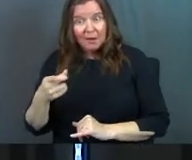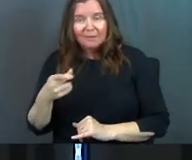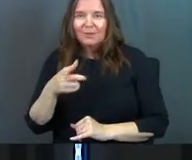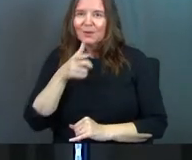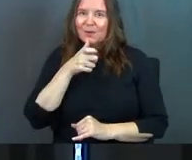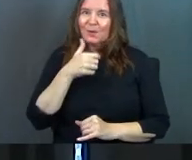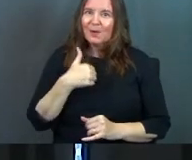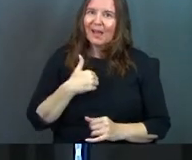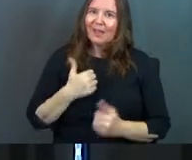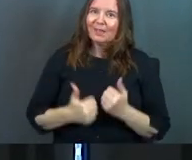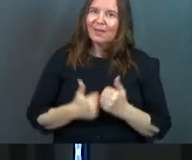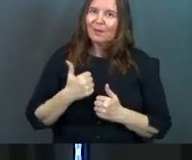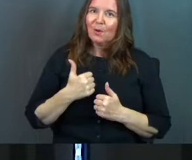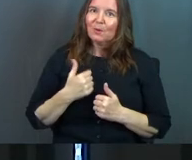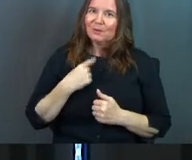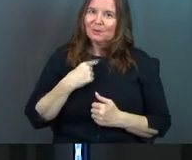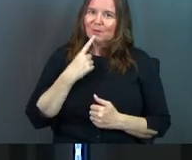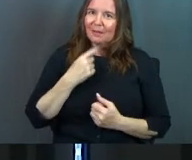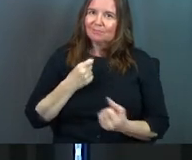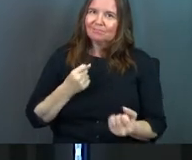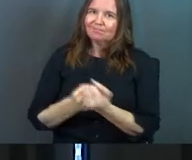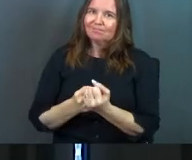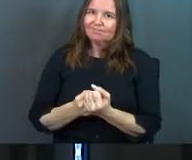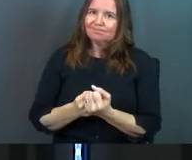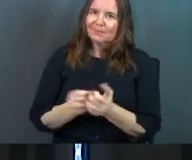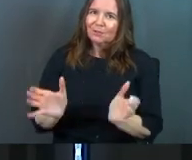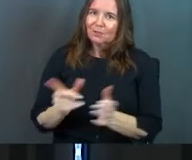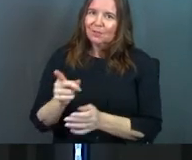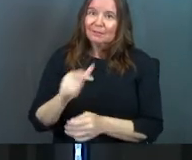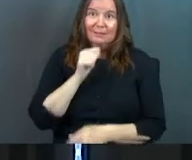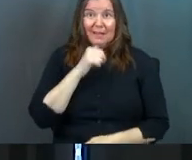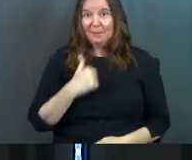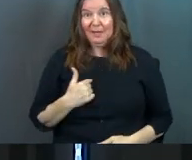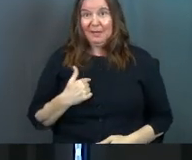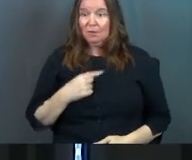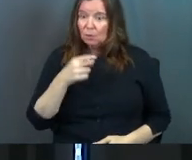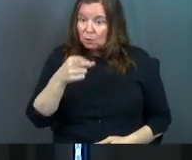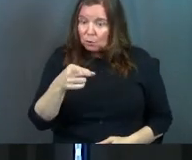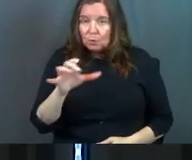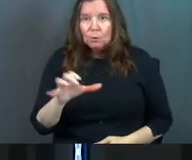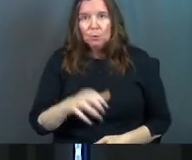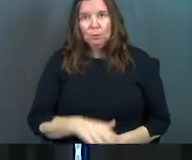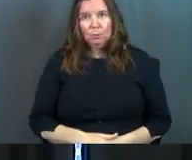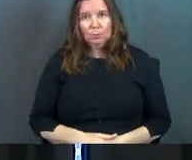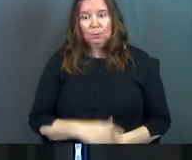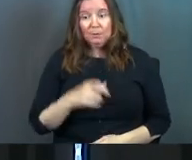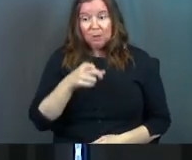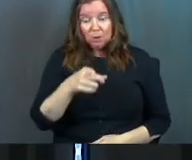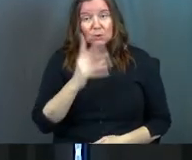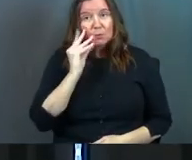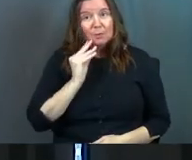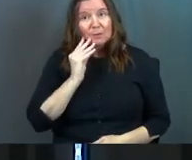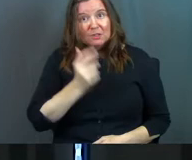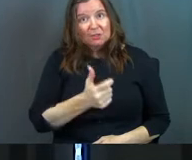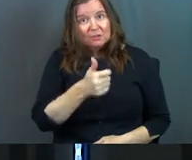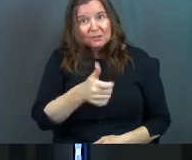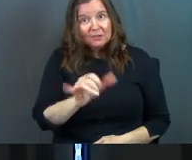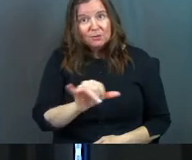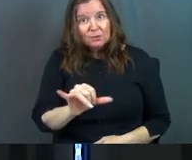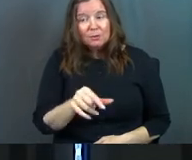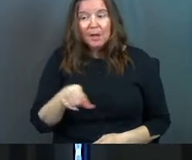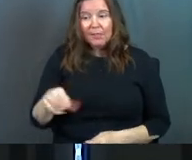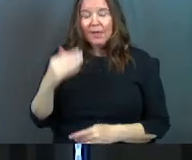guess who has the most to say to them? Not me. You do. Because you walked through it.